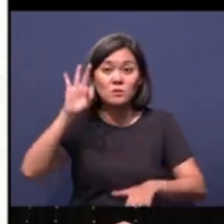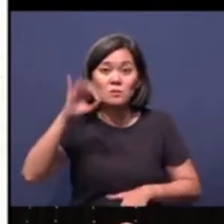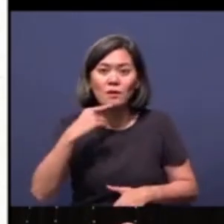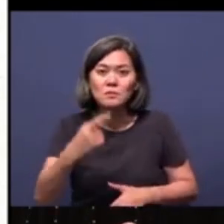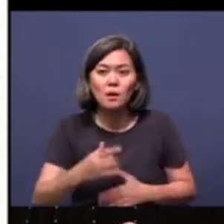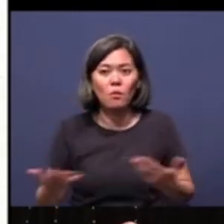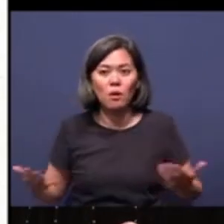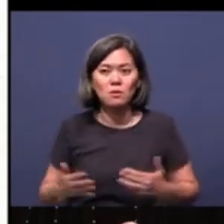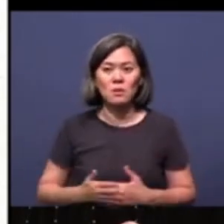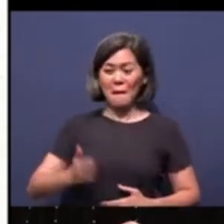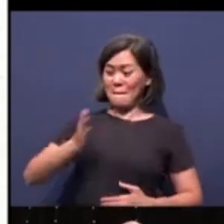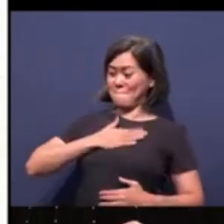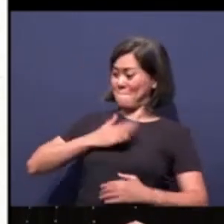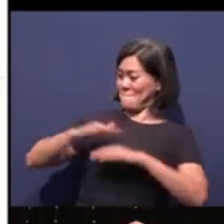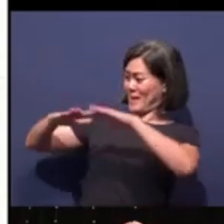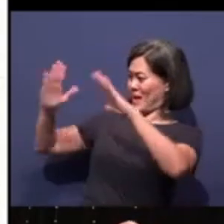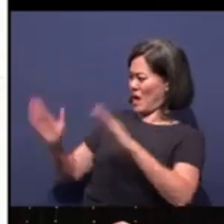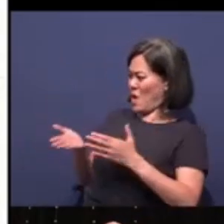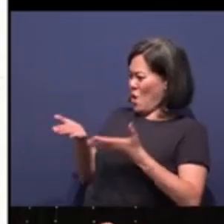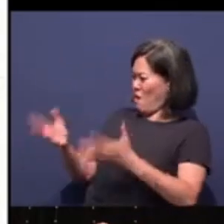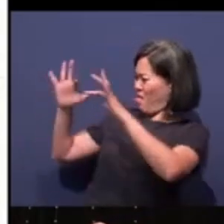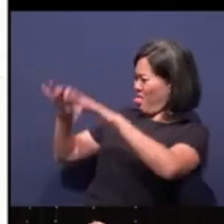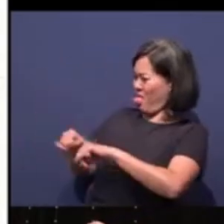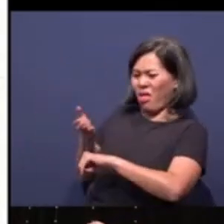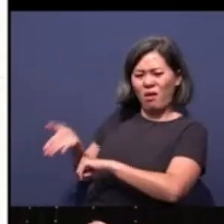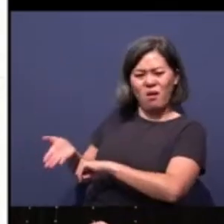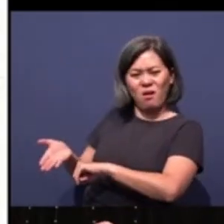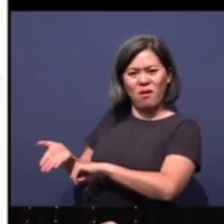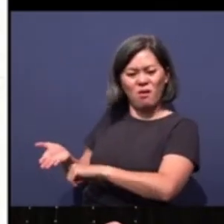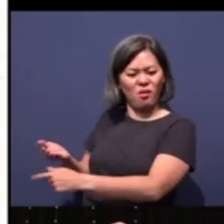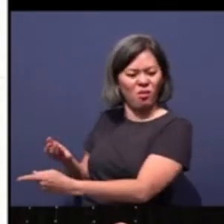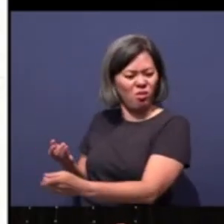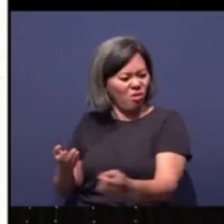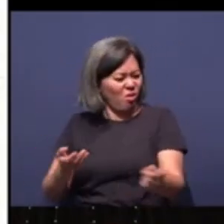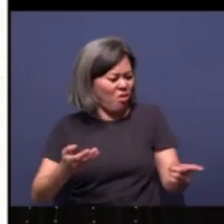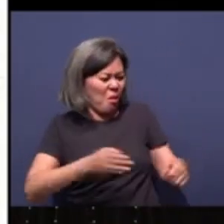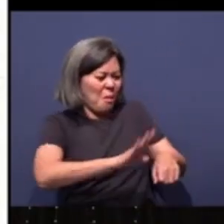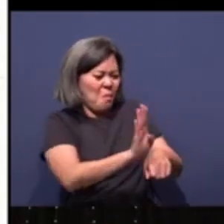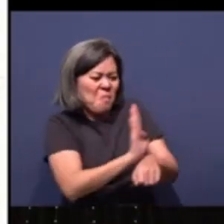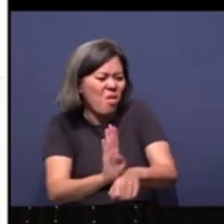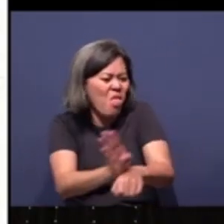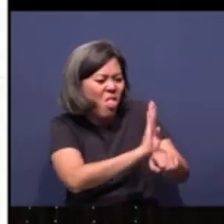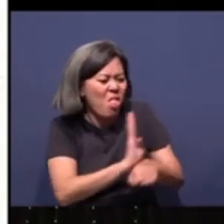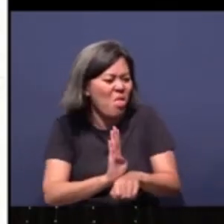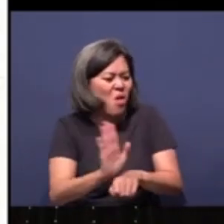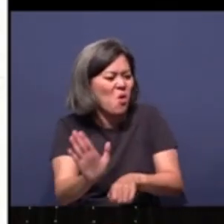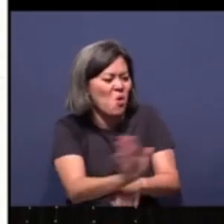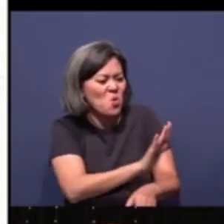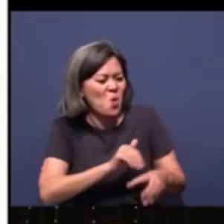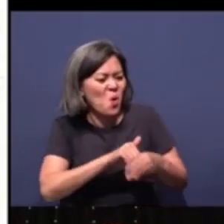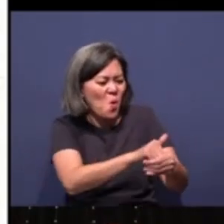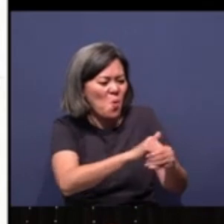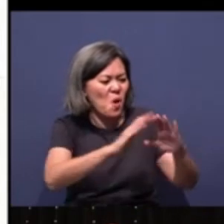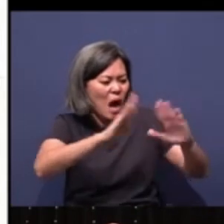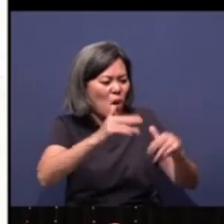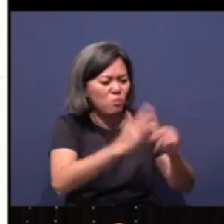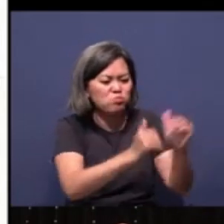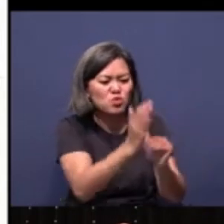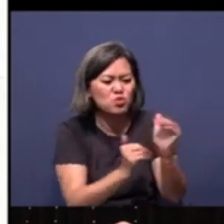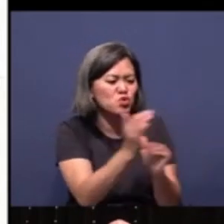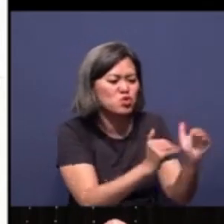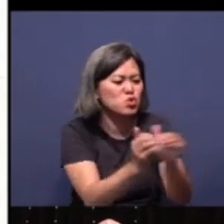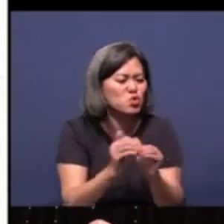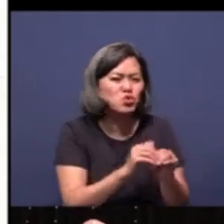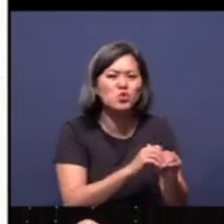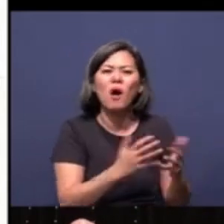my house, which remains a ruin while each of you is busy with your own house. And that was what the